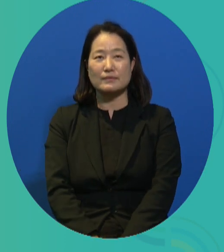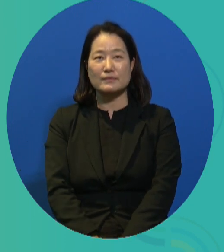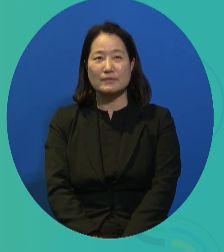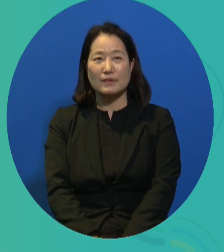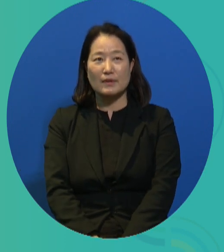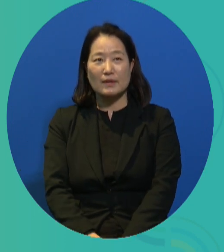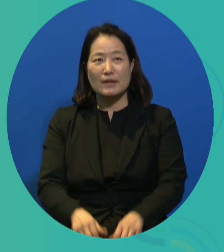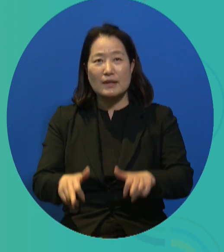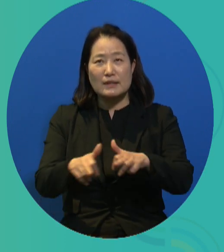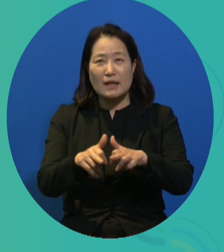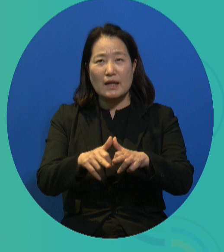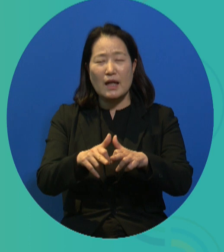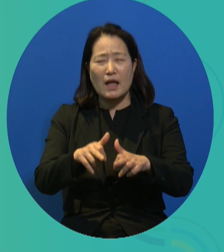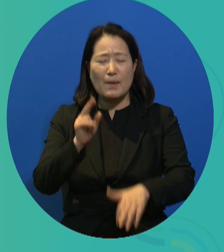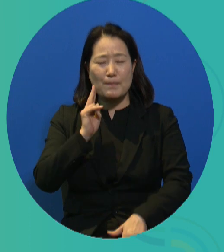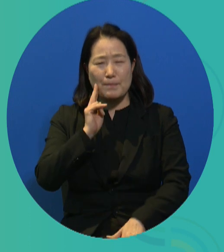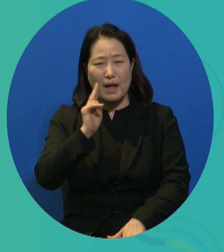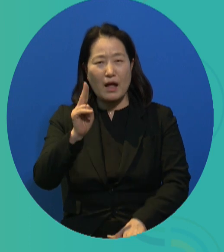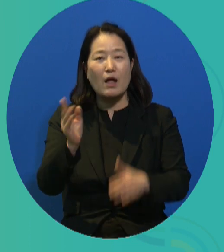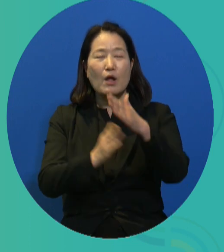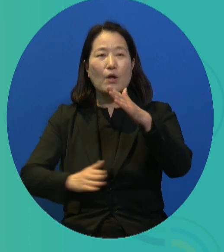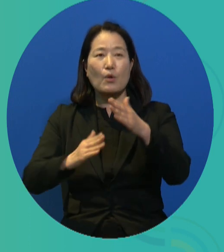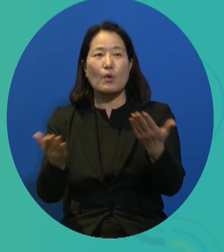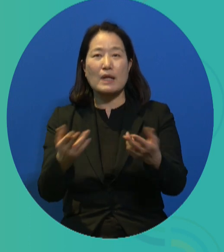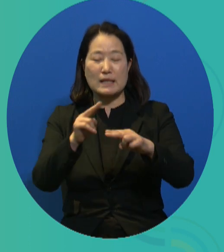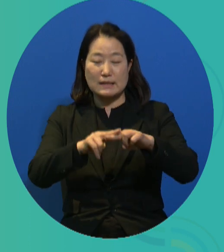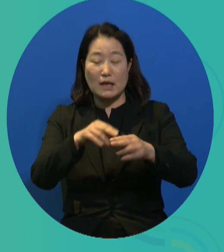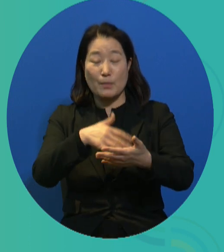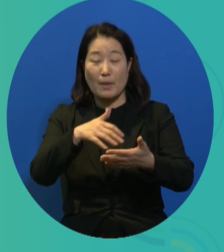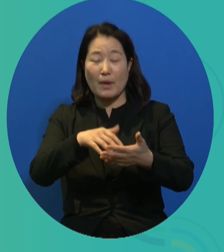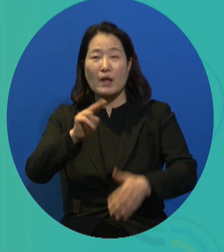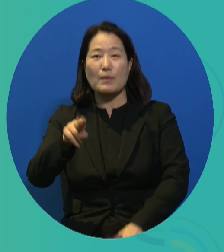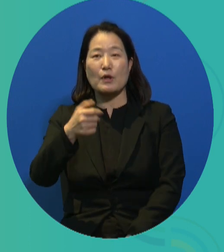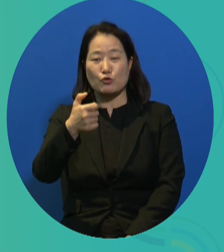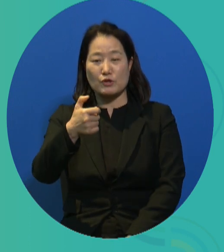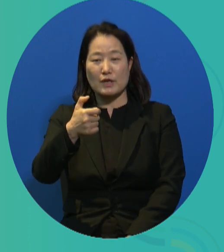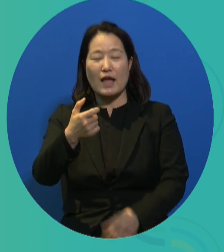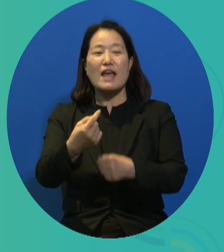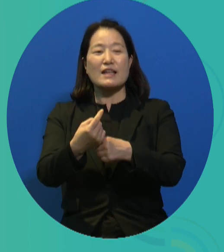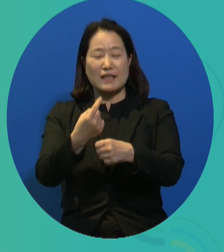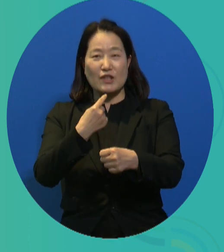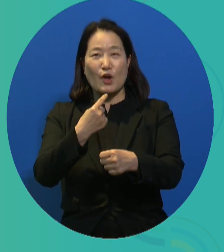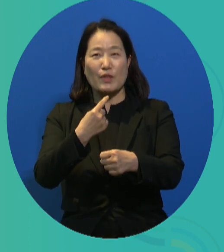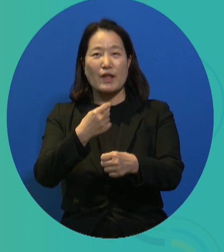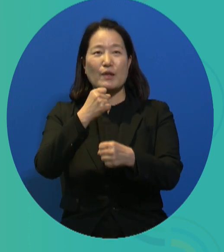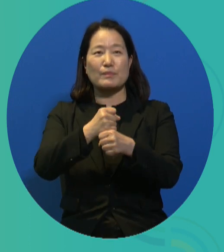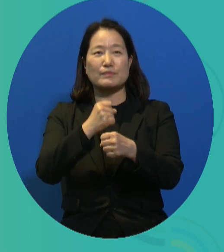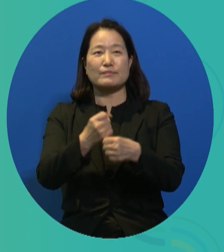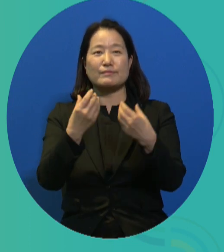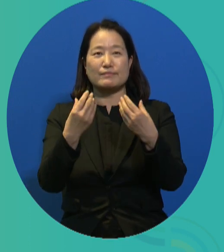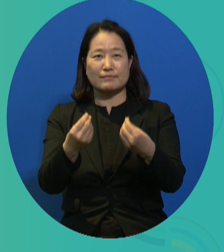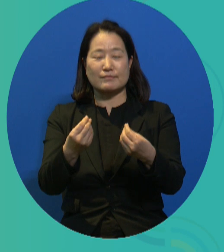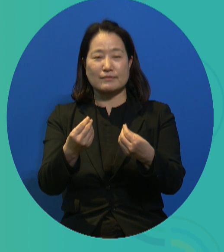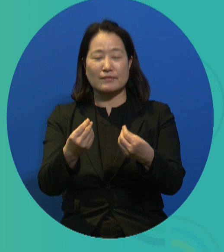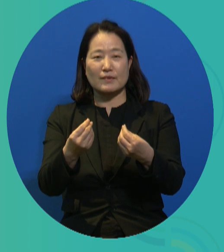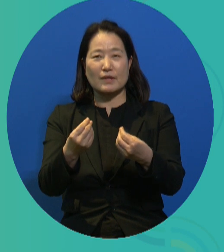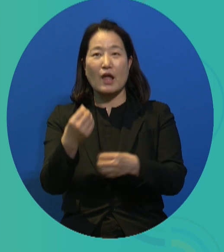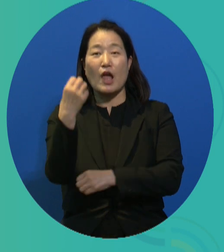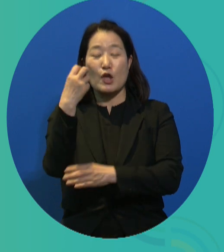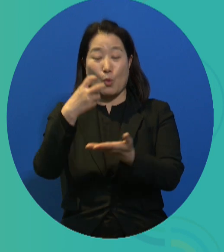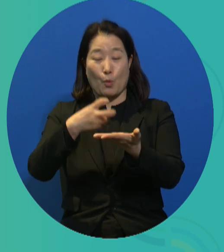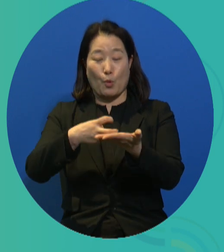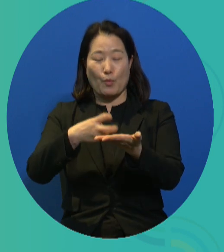to severely disabled persons. Two hundred and sixty public jobs were identified.